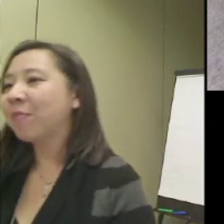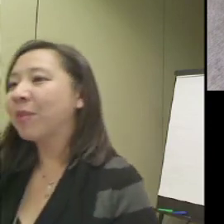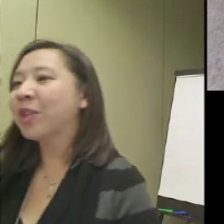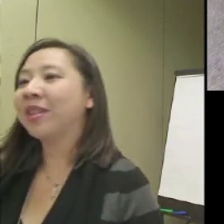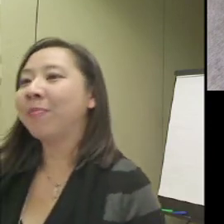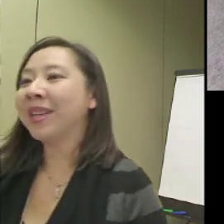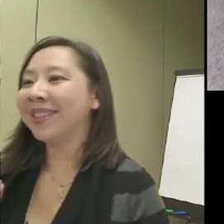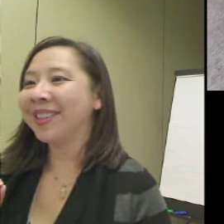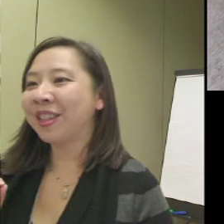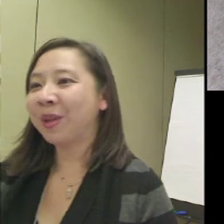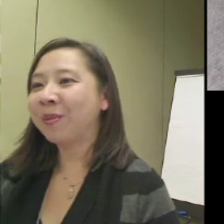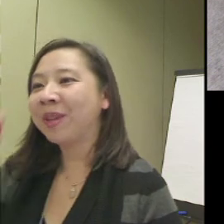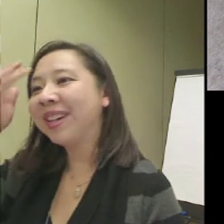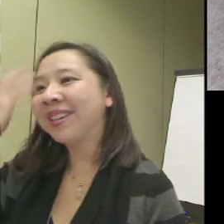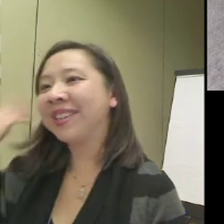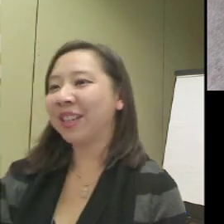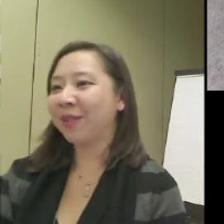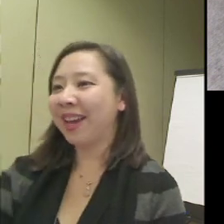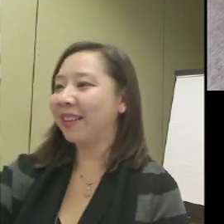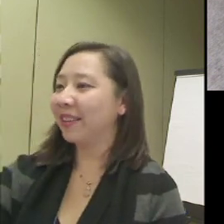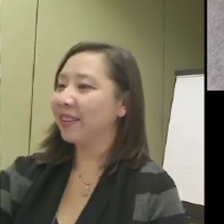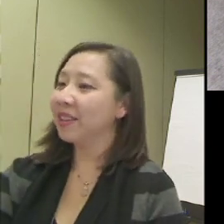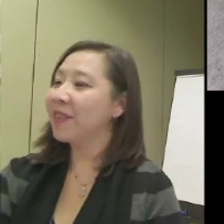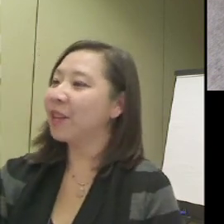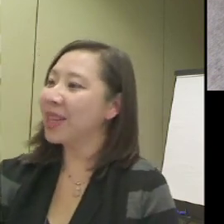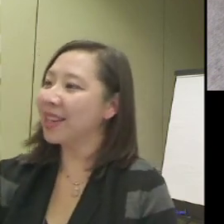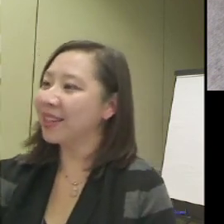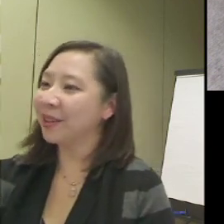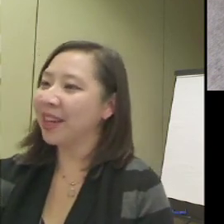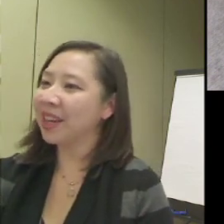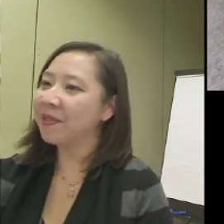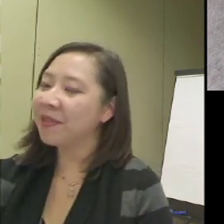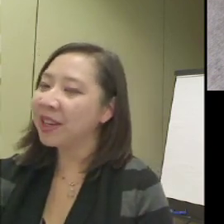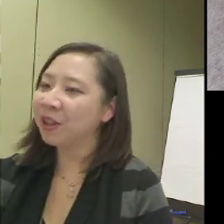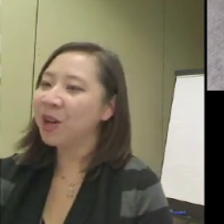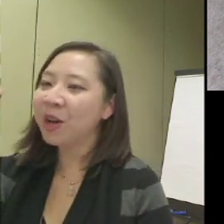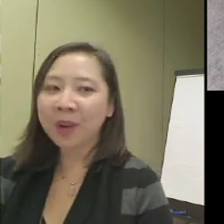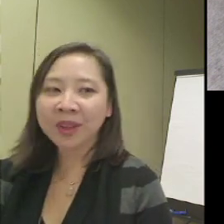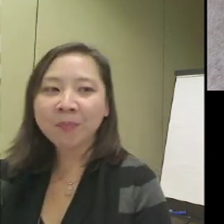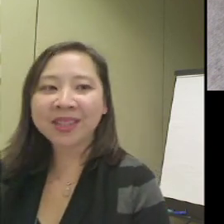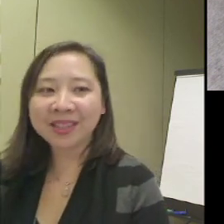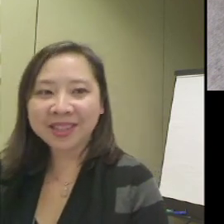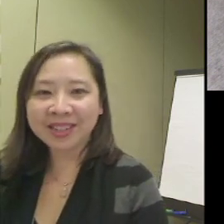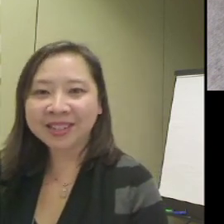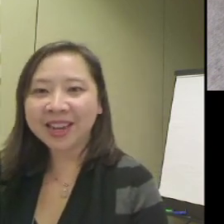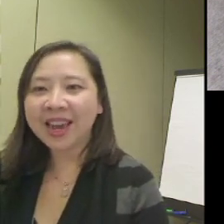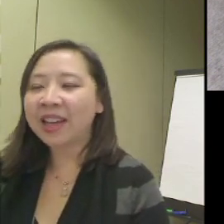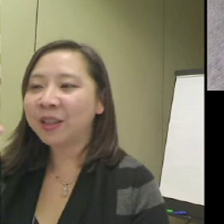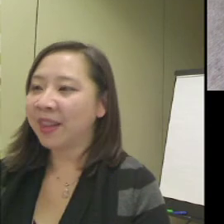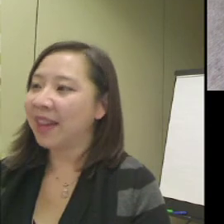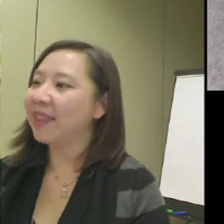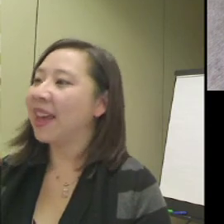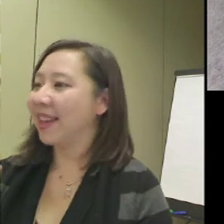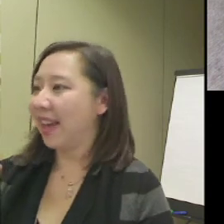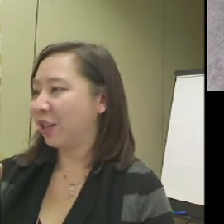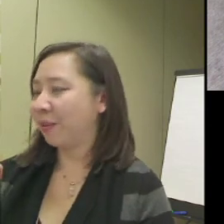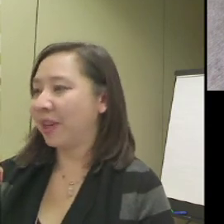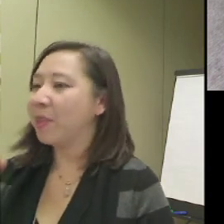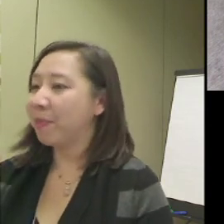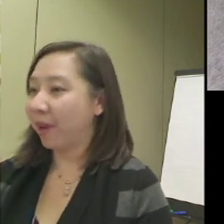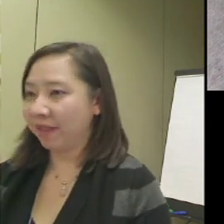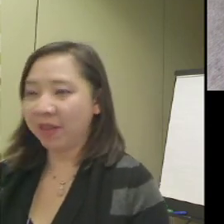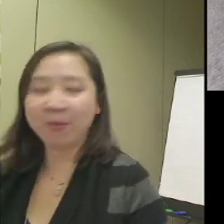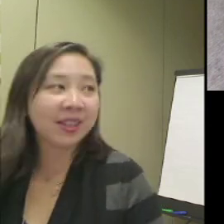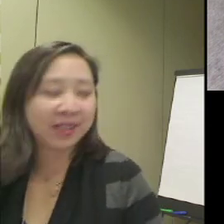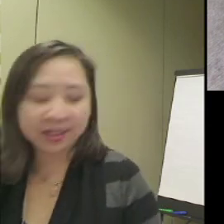they have a hard time pushing the buttons. So what we've done is actually added a little felt piece so they can feel where the button is and so that they can